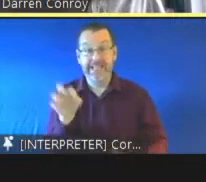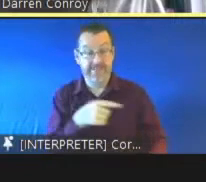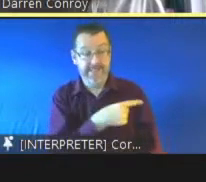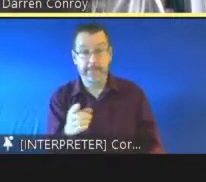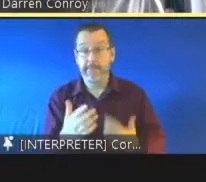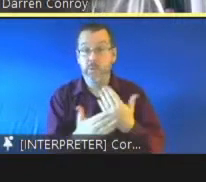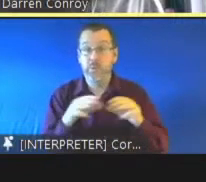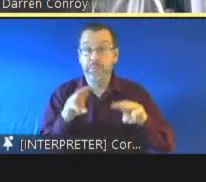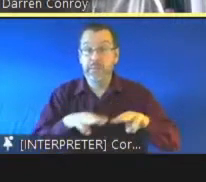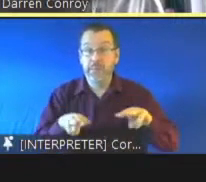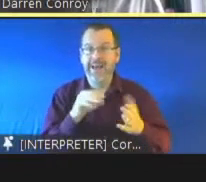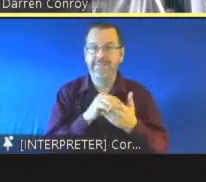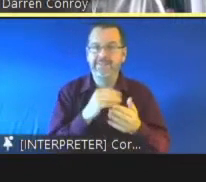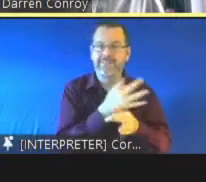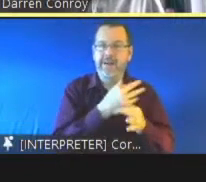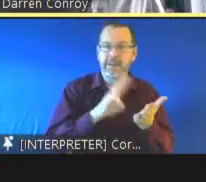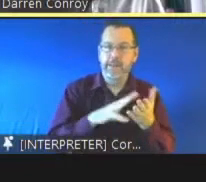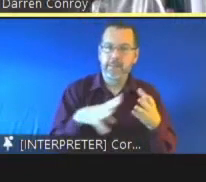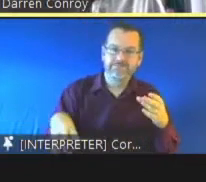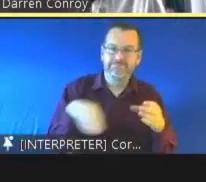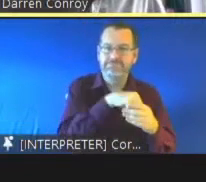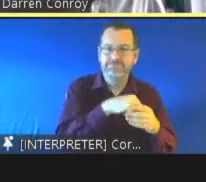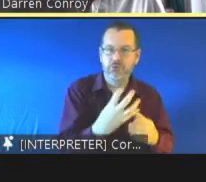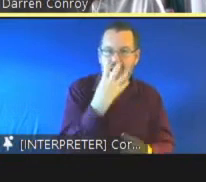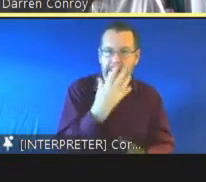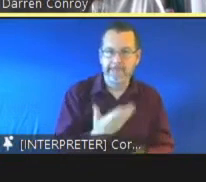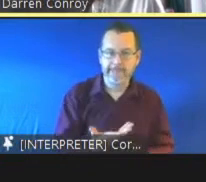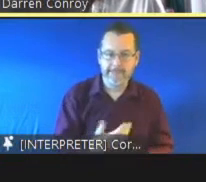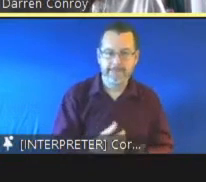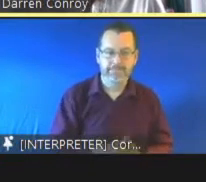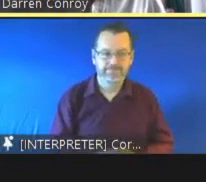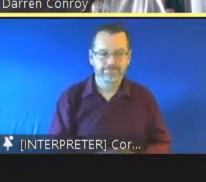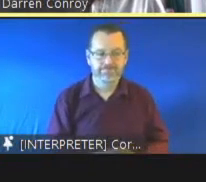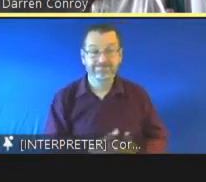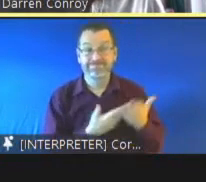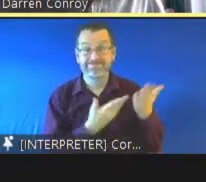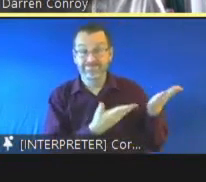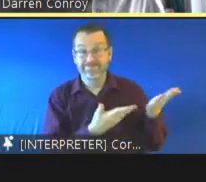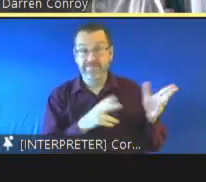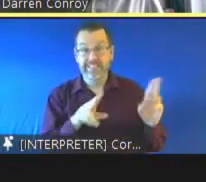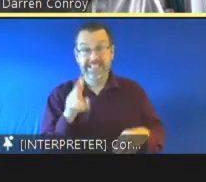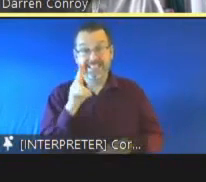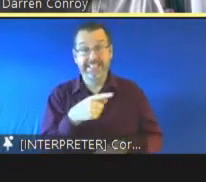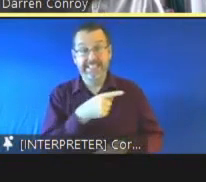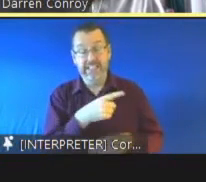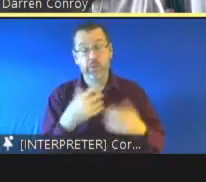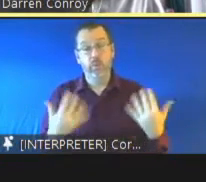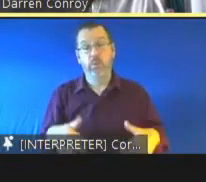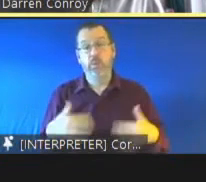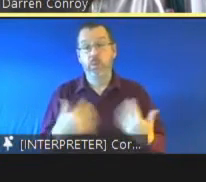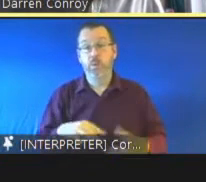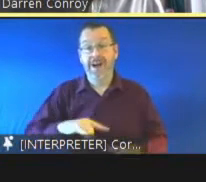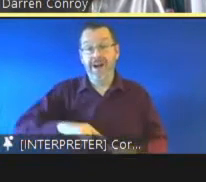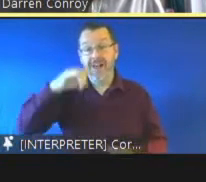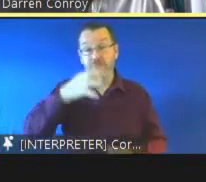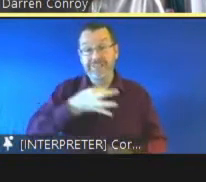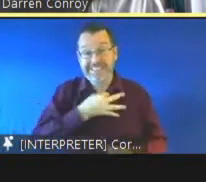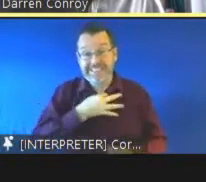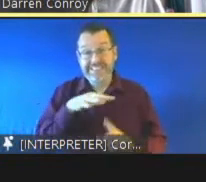what these figures and what these profiles highlight is that the the complex nature of higher risk cases